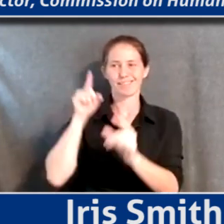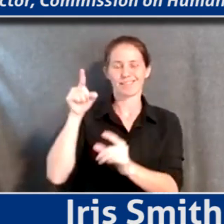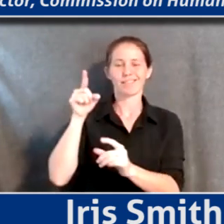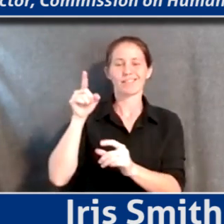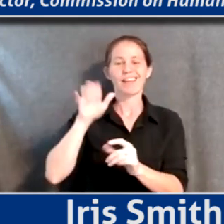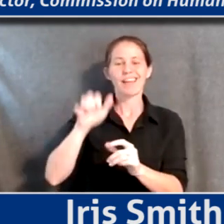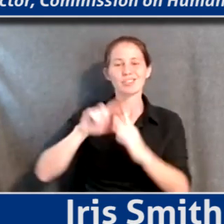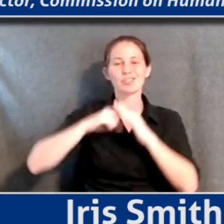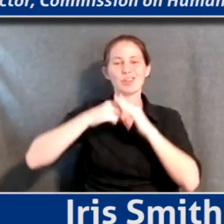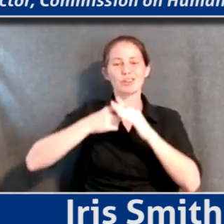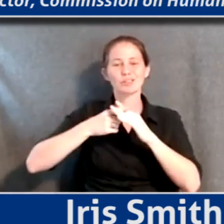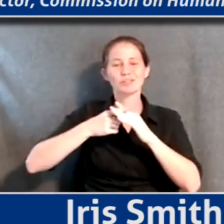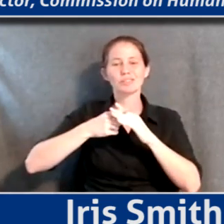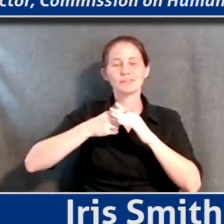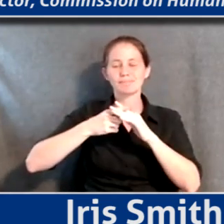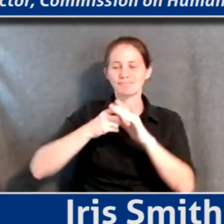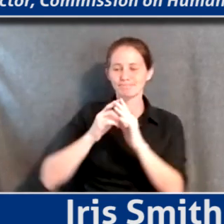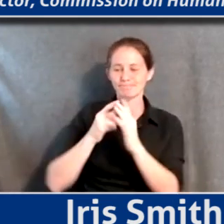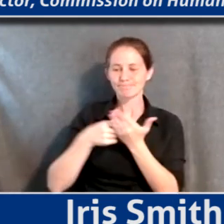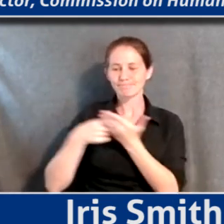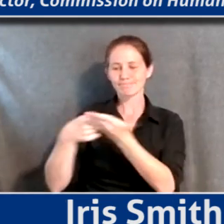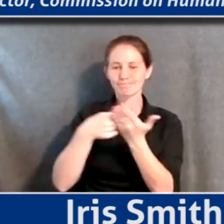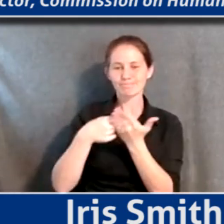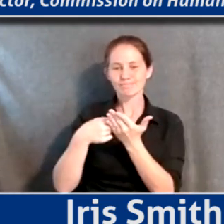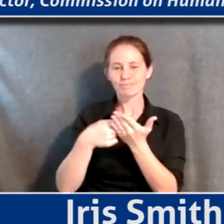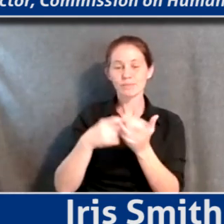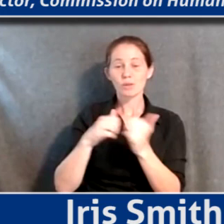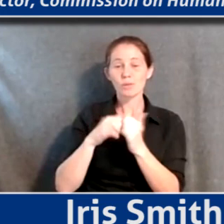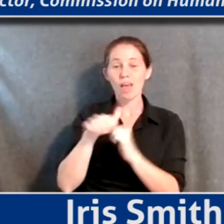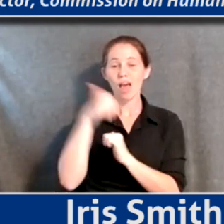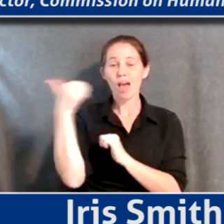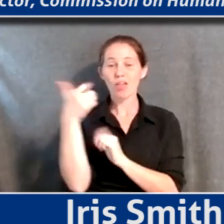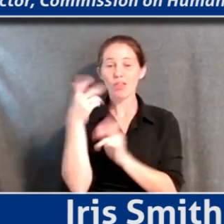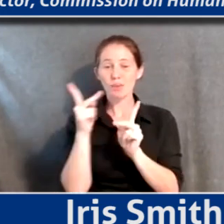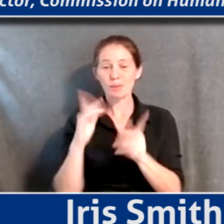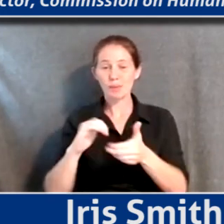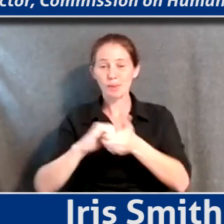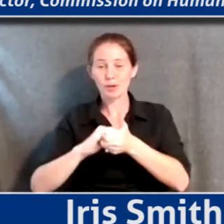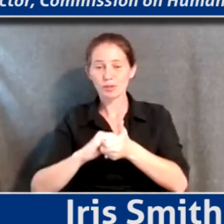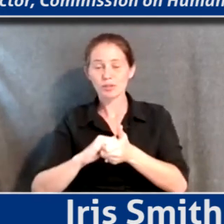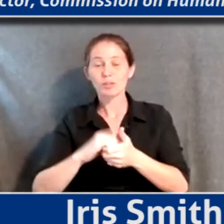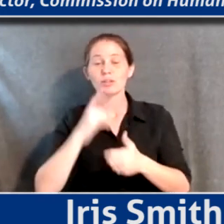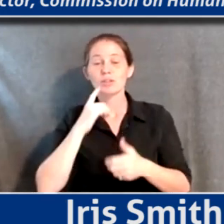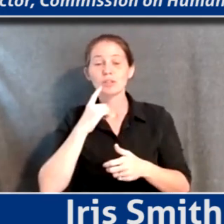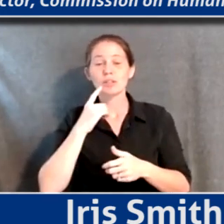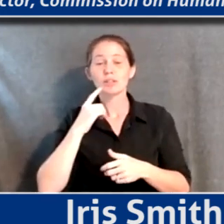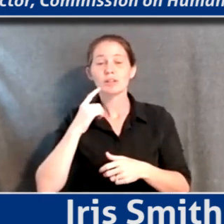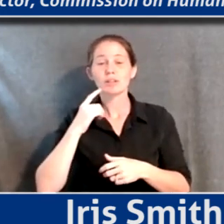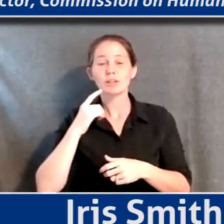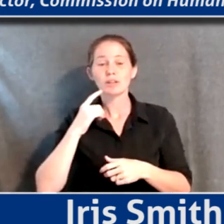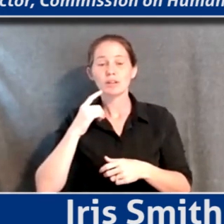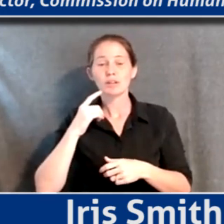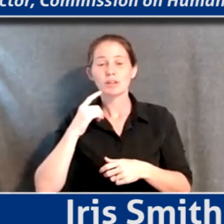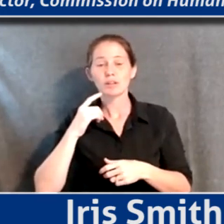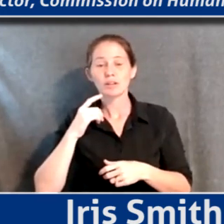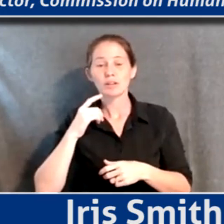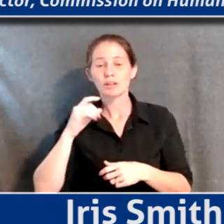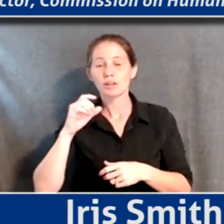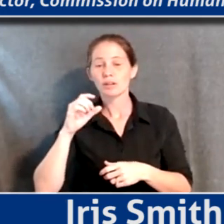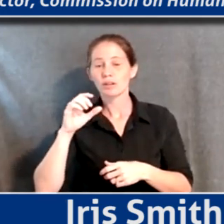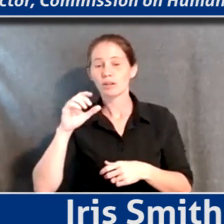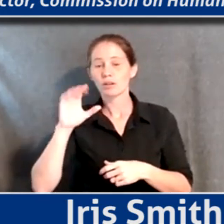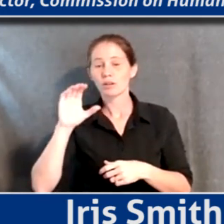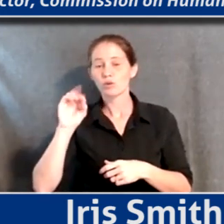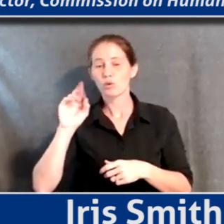convening with this process with other stakeholders. So we partnered with the Coral Pittsburgh and Coral Pittsburgh,